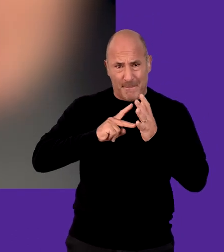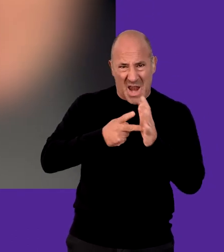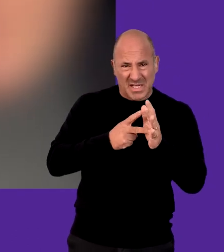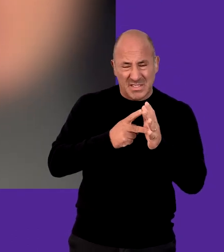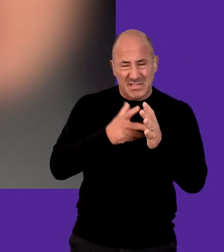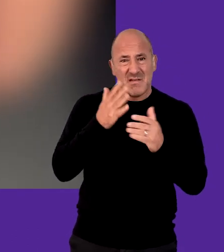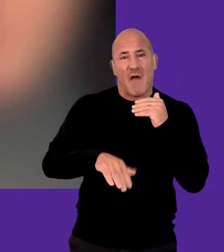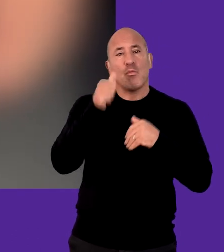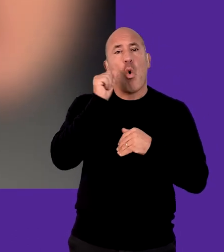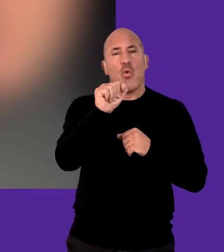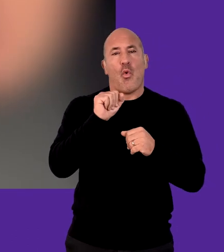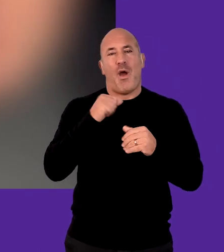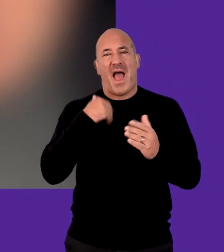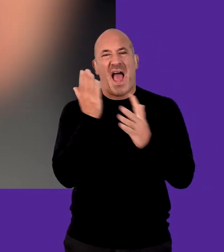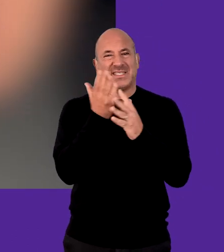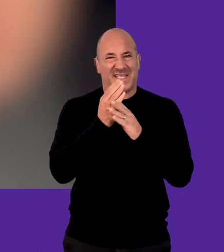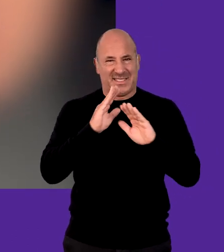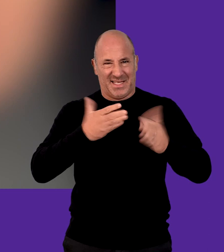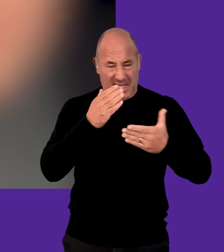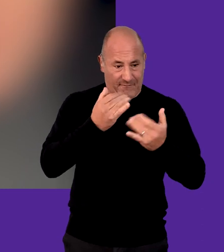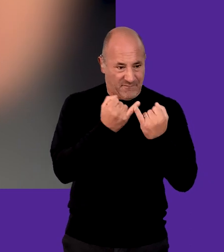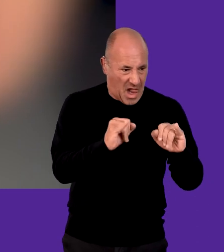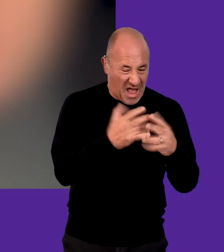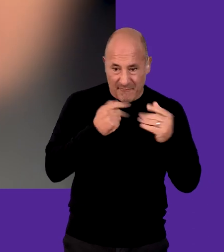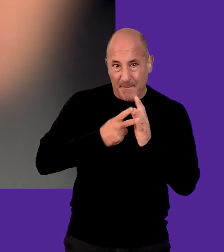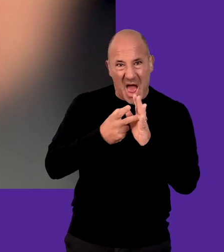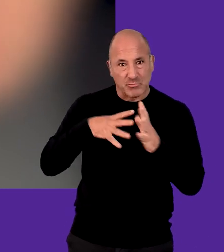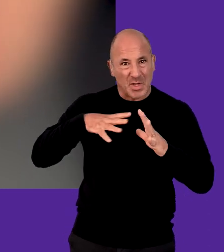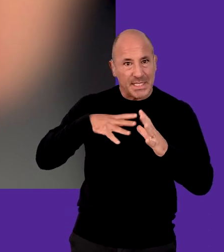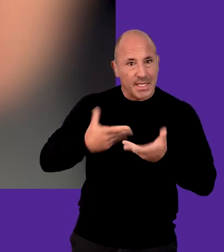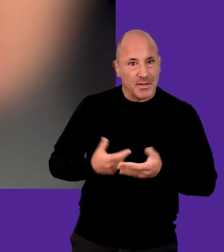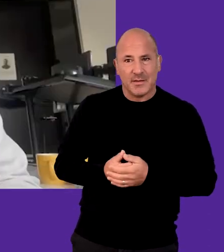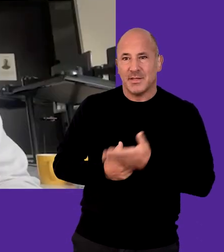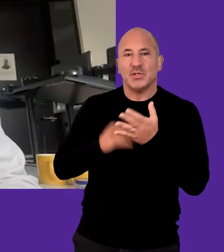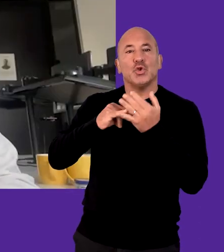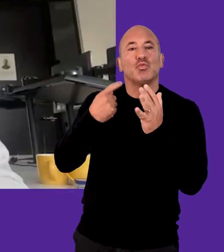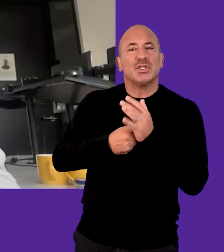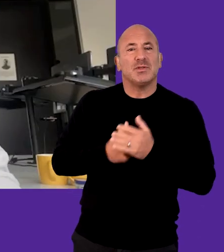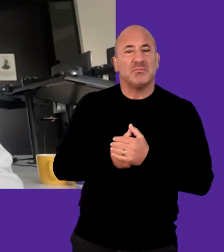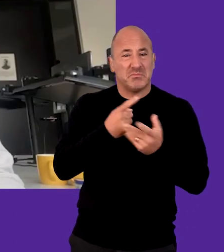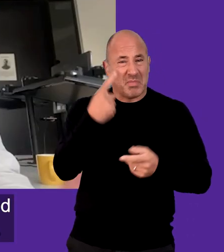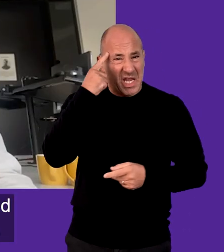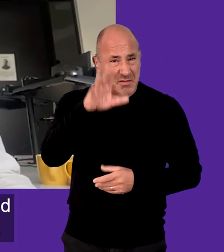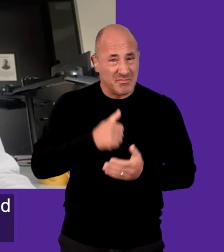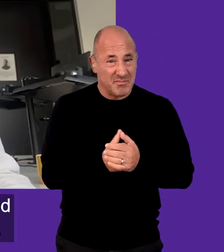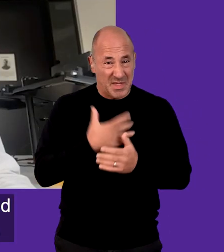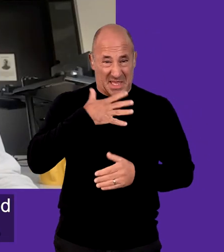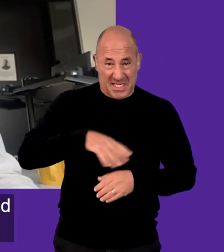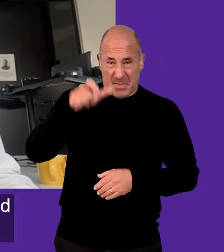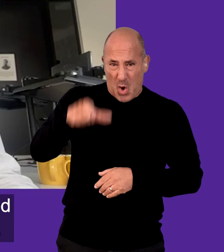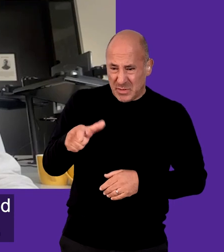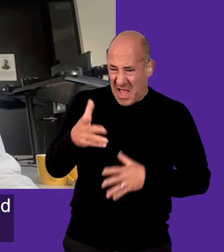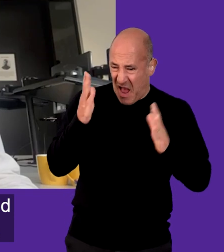in place contingency plans in case your original access provision falls through? Stu Richard Think about it.